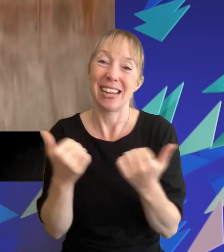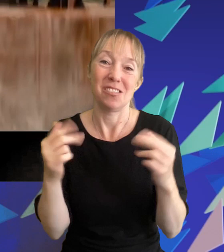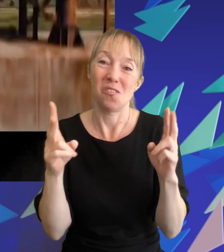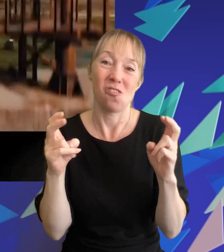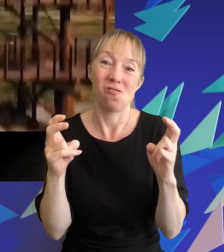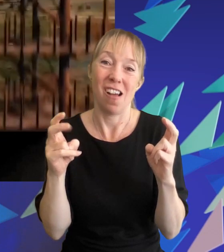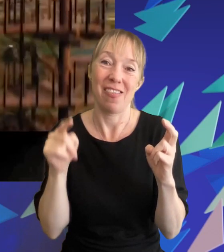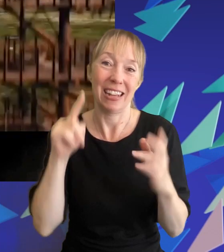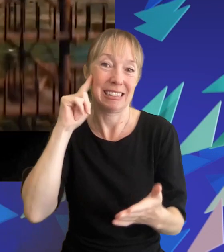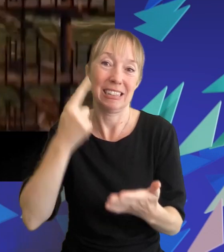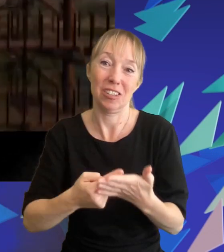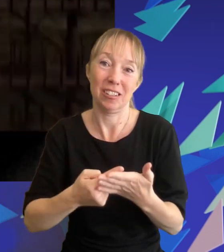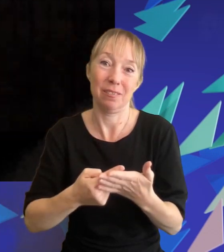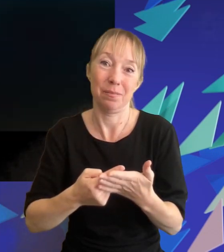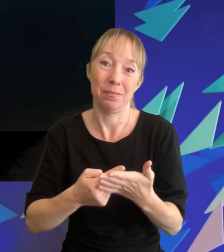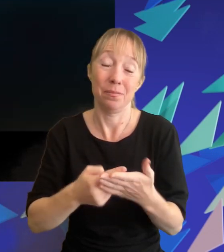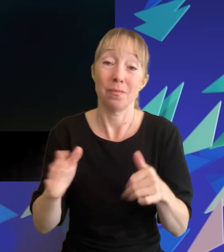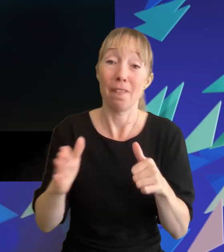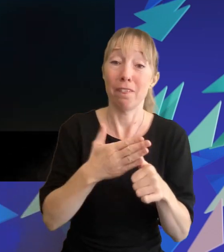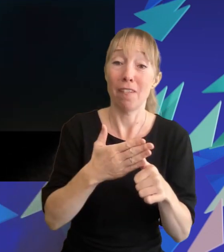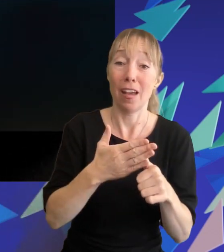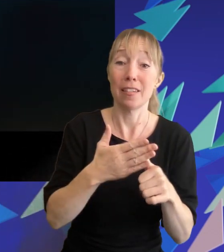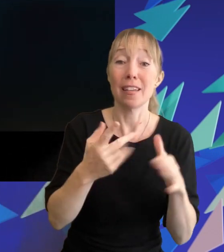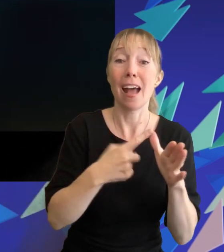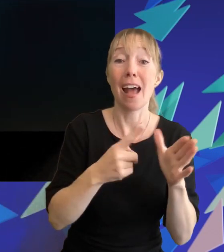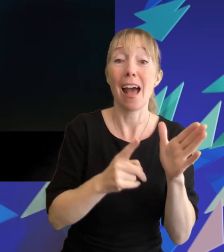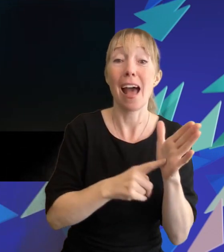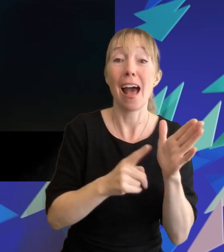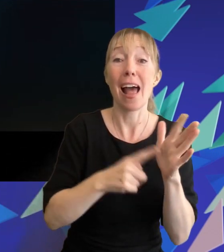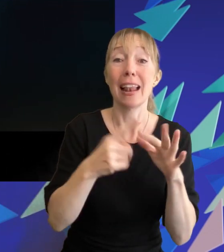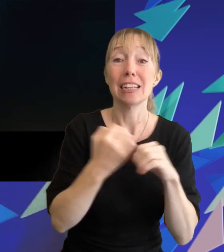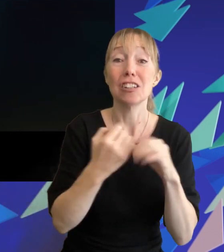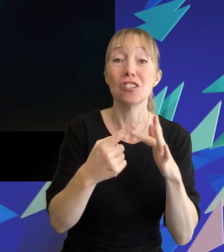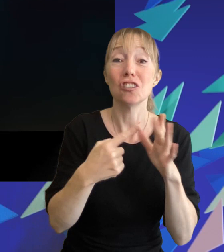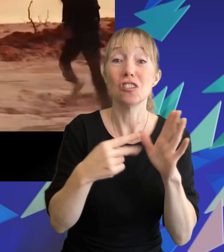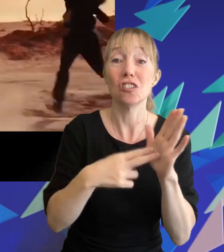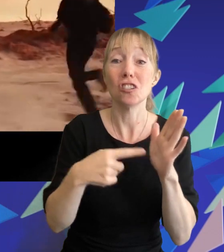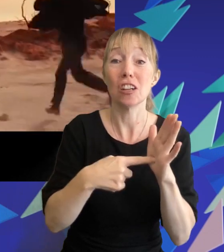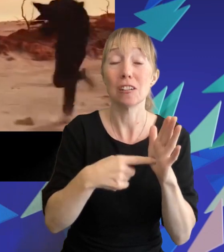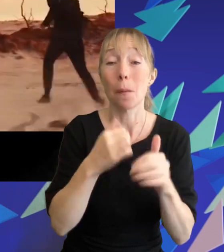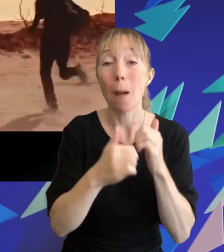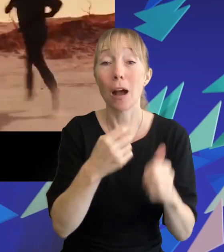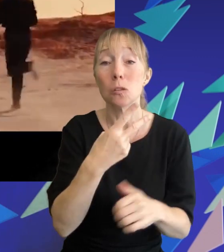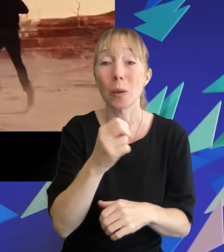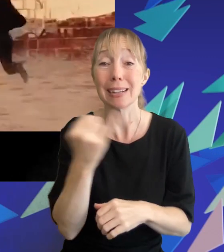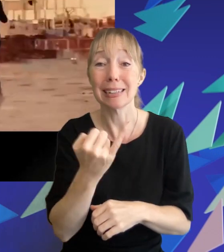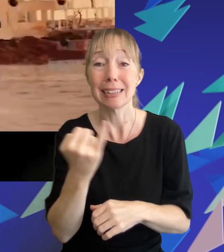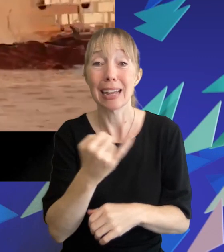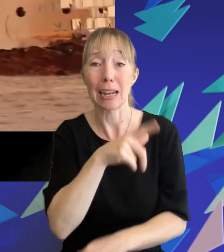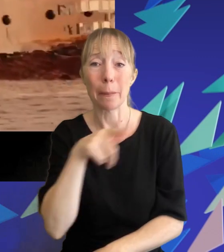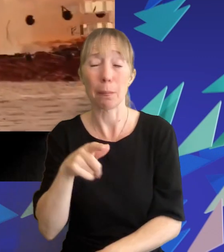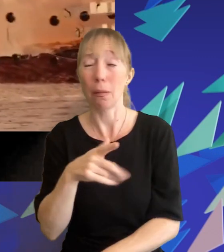the first part titled allegiant was released in march 2016 to a pretty awful reception